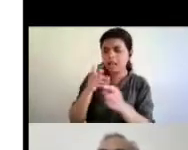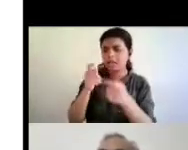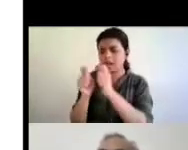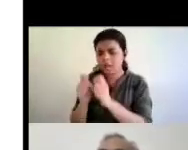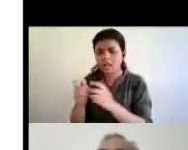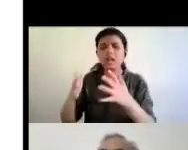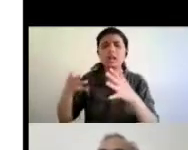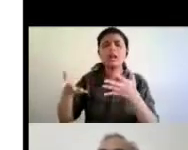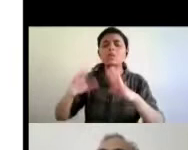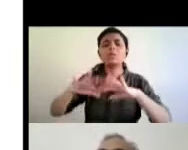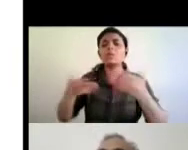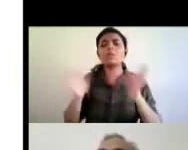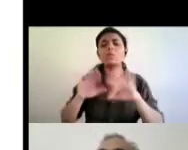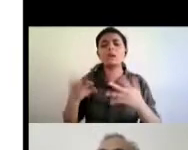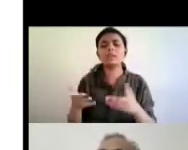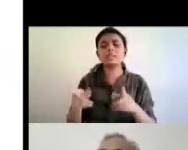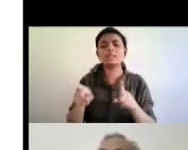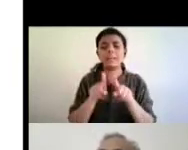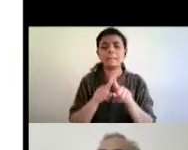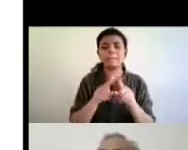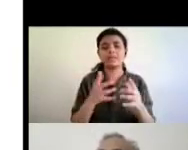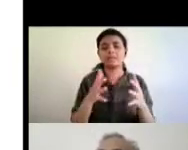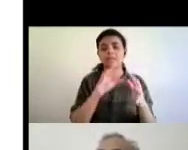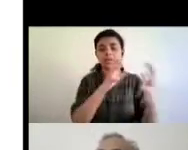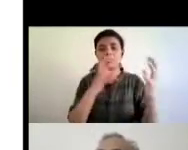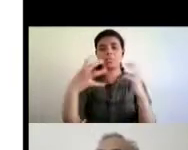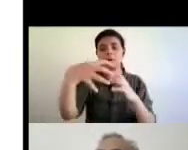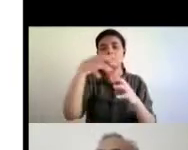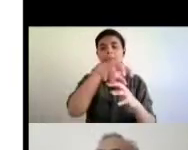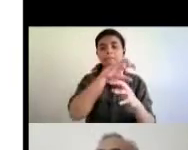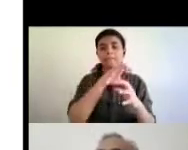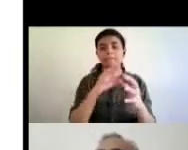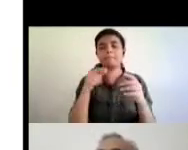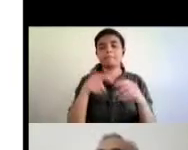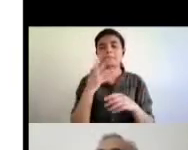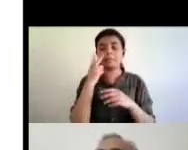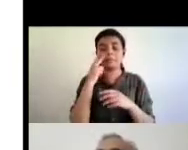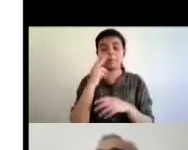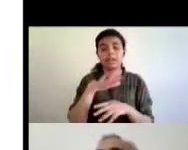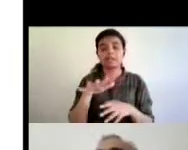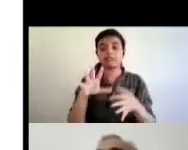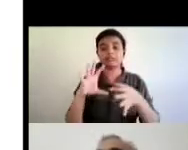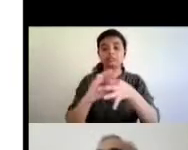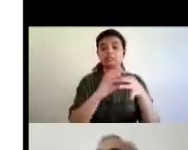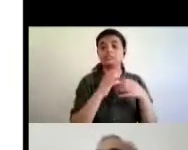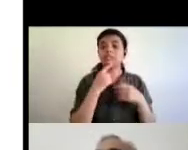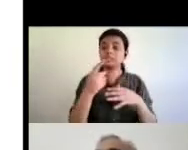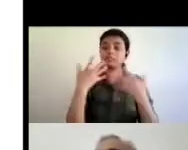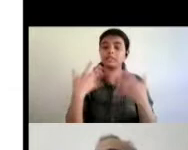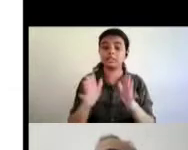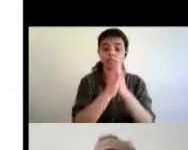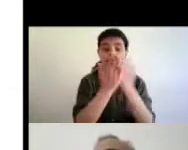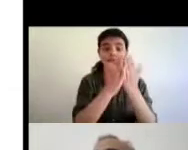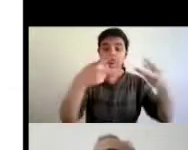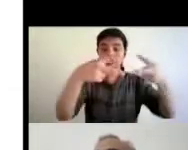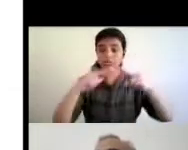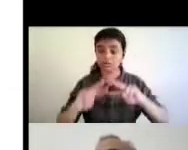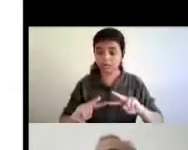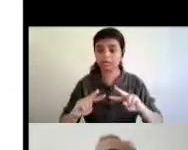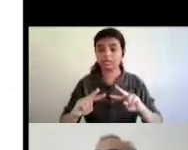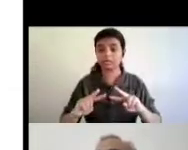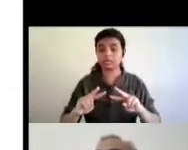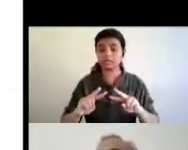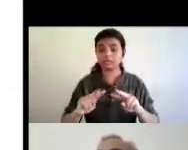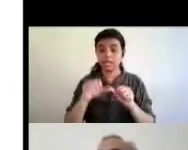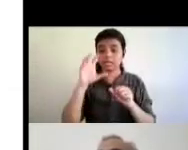organizations actually said that uh that converting that book into accessible format is not our first